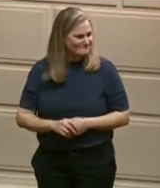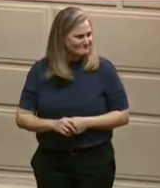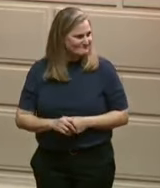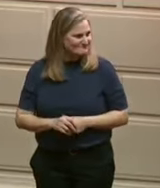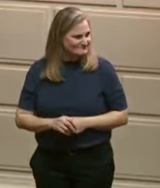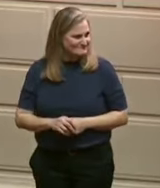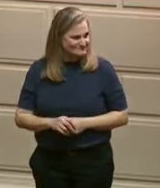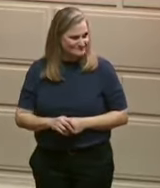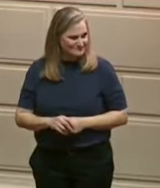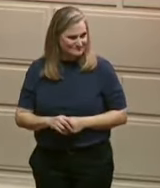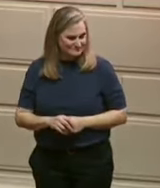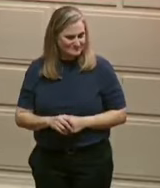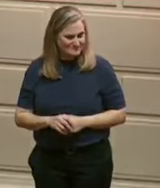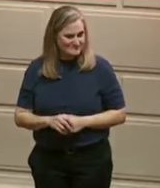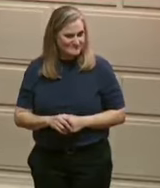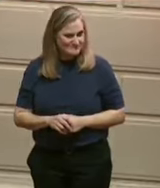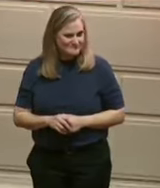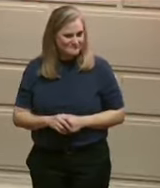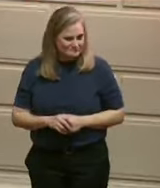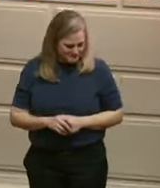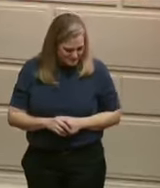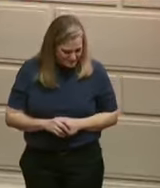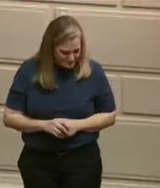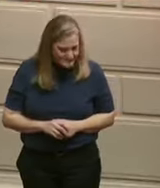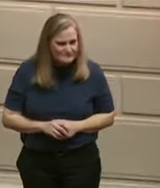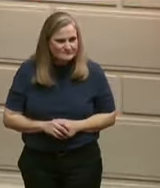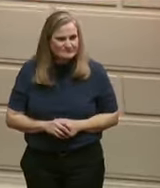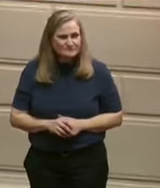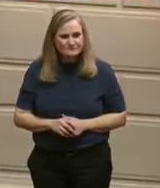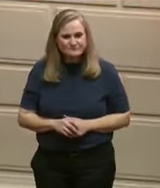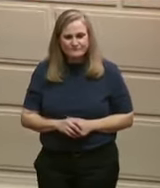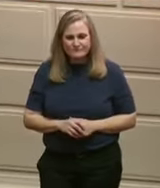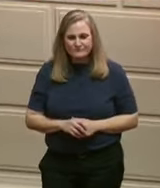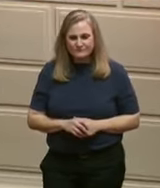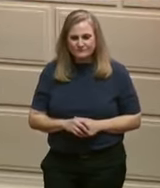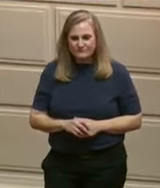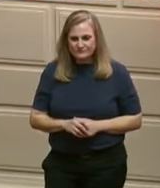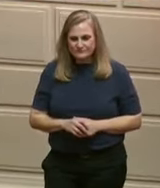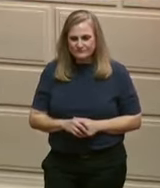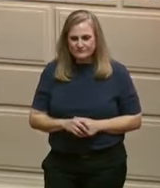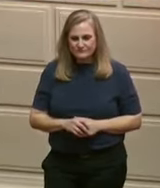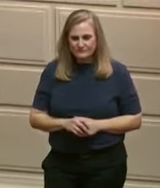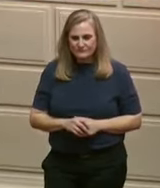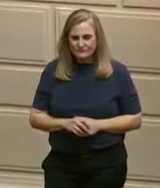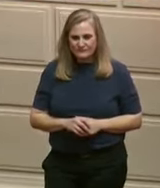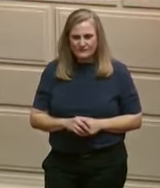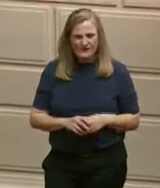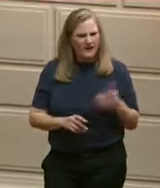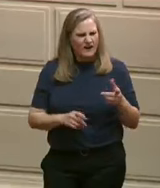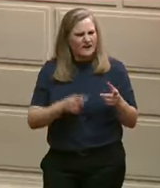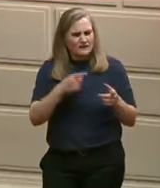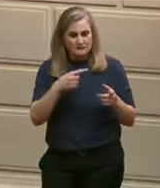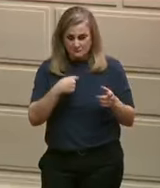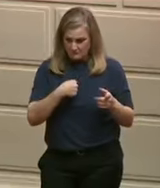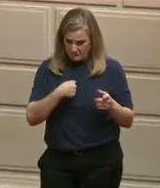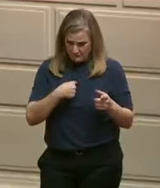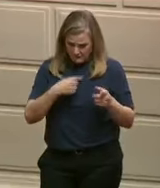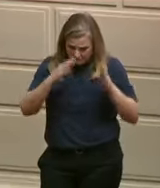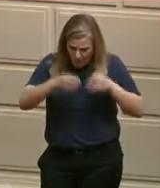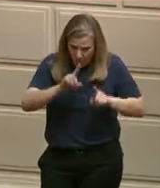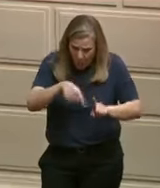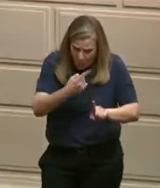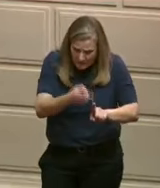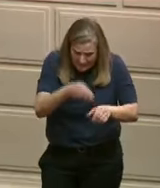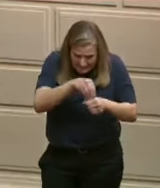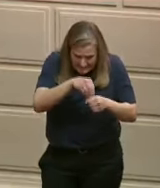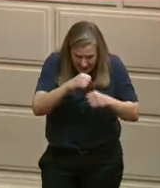But we're not just building the infrastructure. We're also training the workers. At the